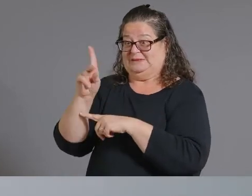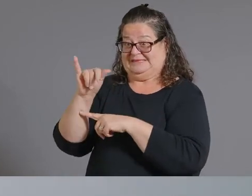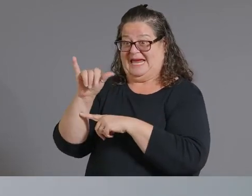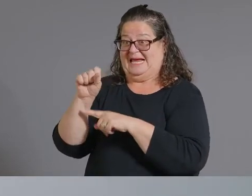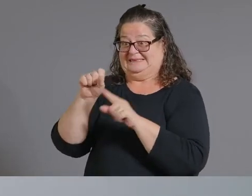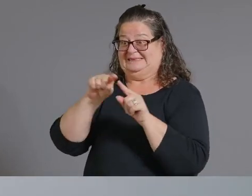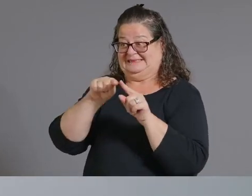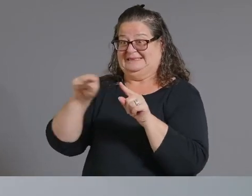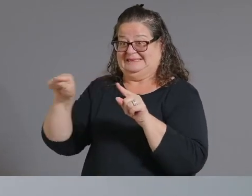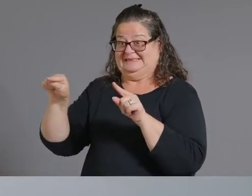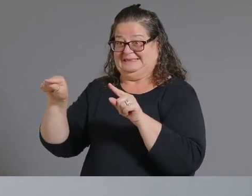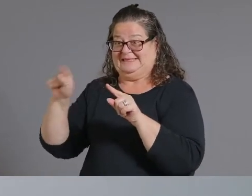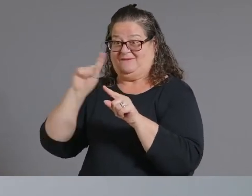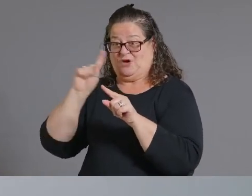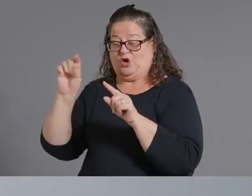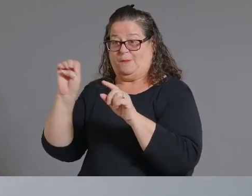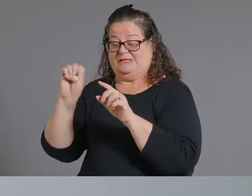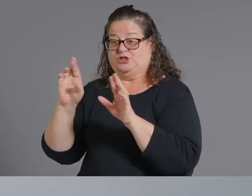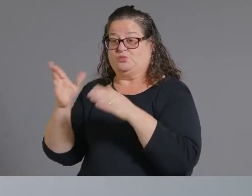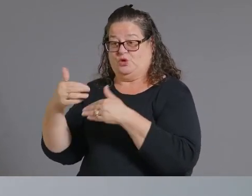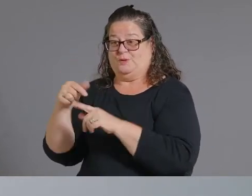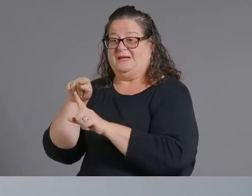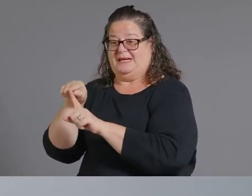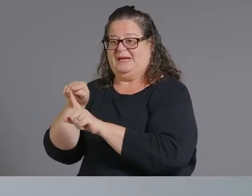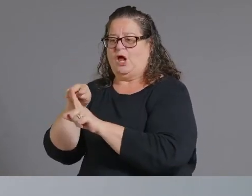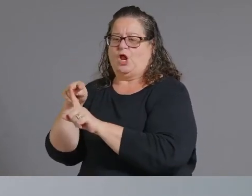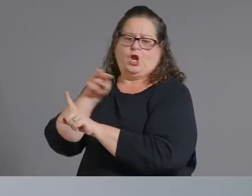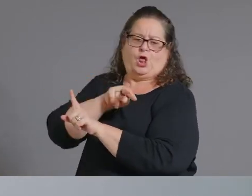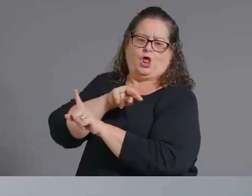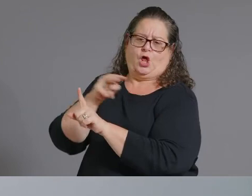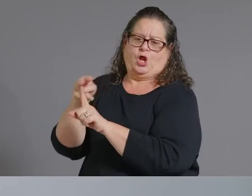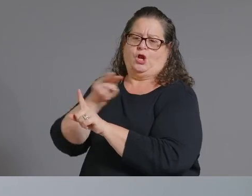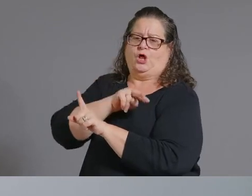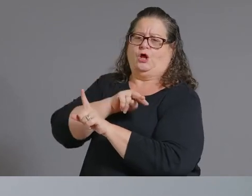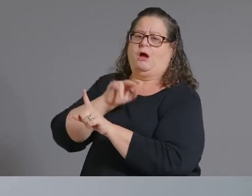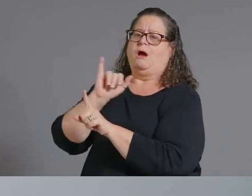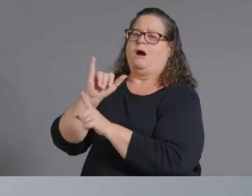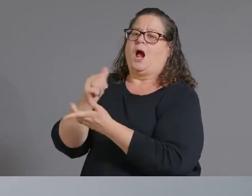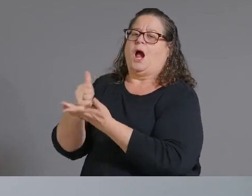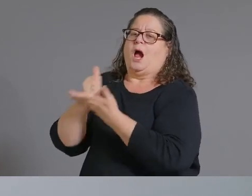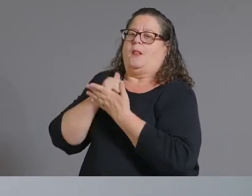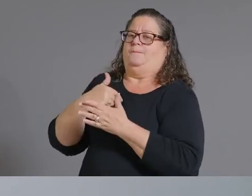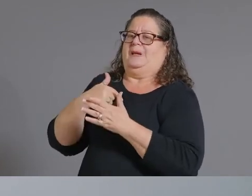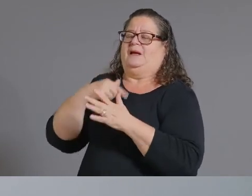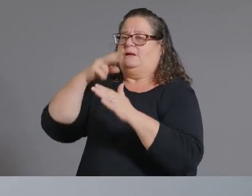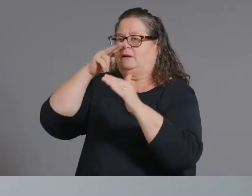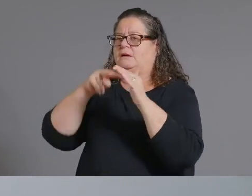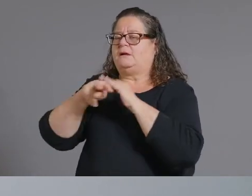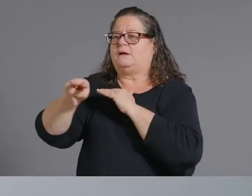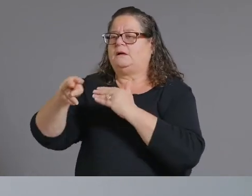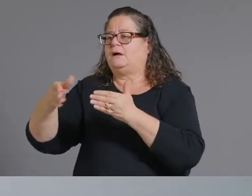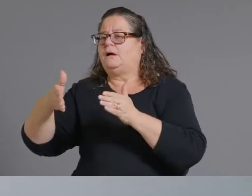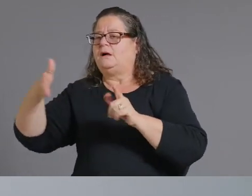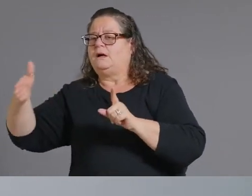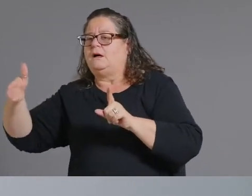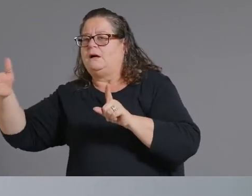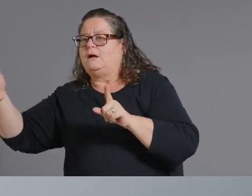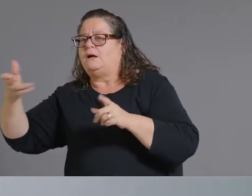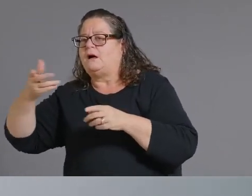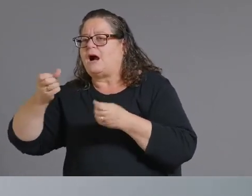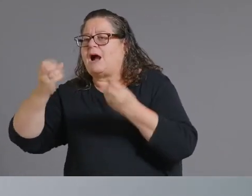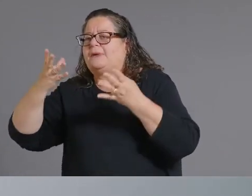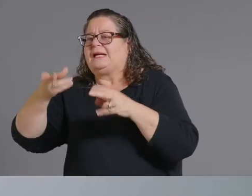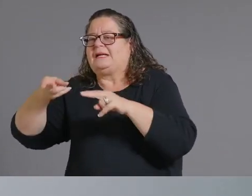predictor for uh in increasing cases so we watch that um it's hard to tell because they are self-reported so